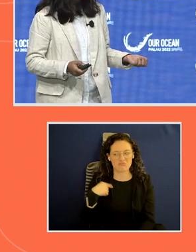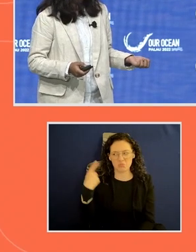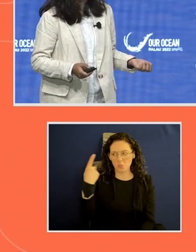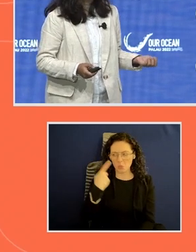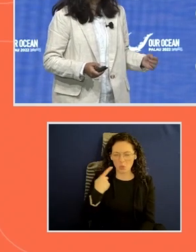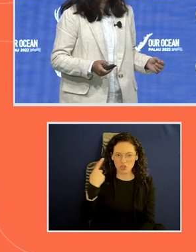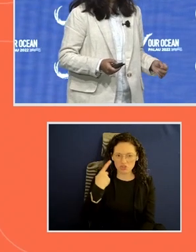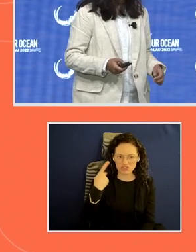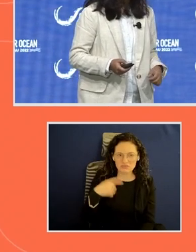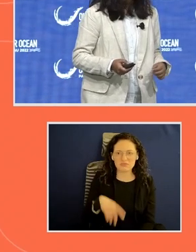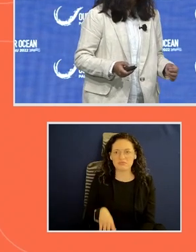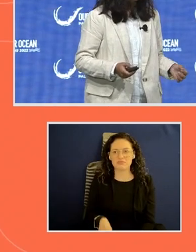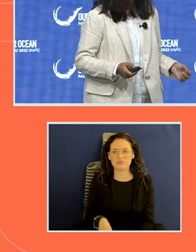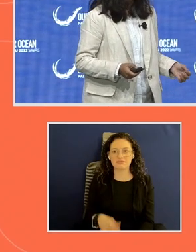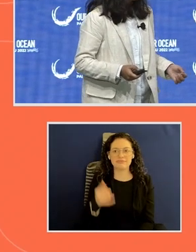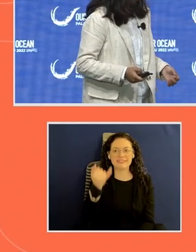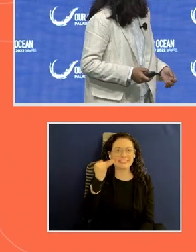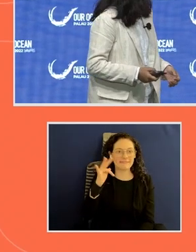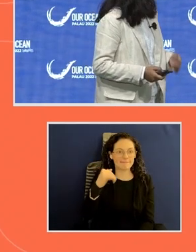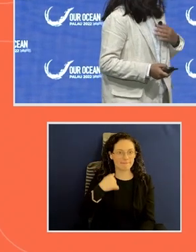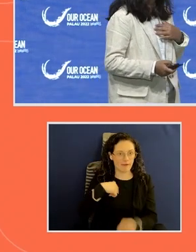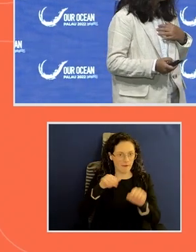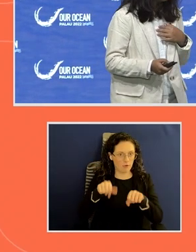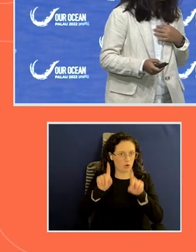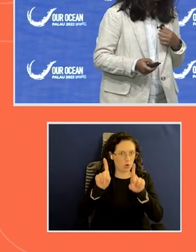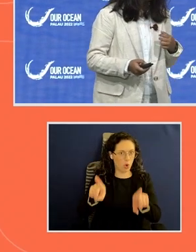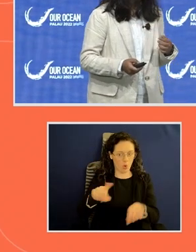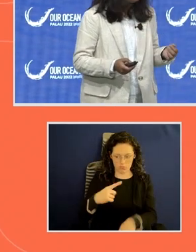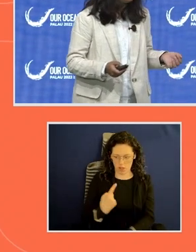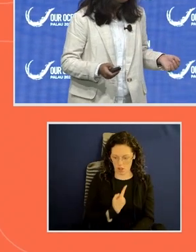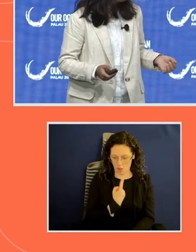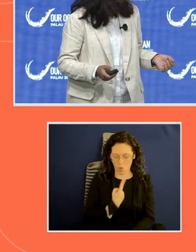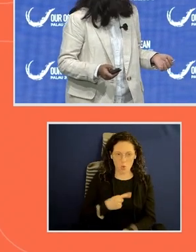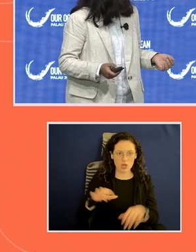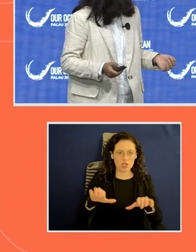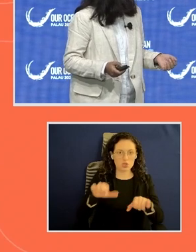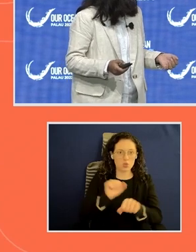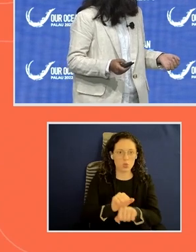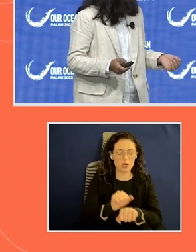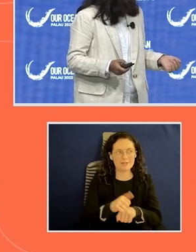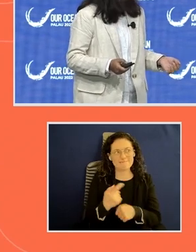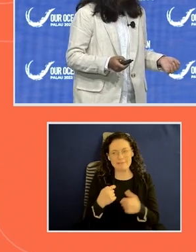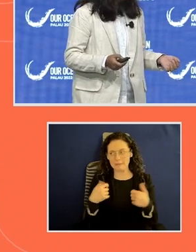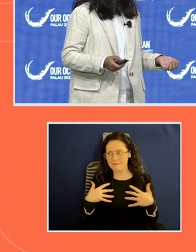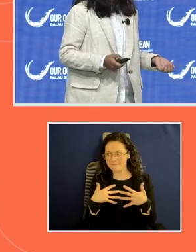Java could go and do this work alone. I felt the fear, but I did it anyway.